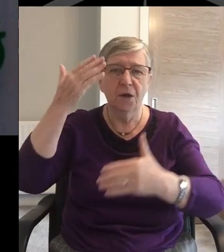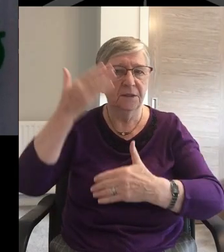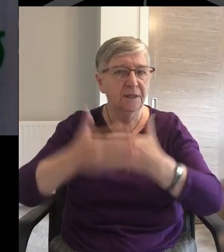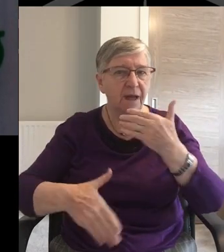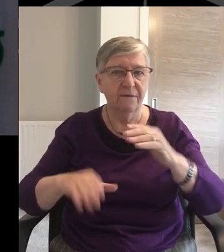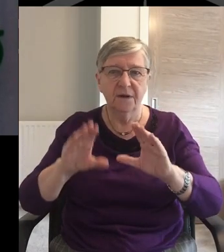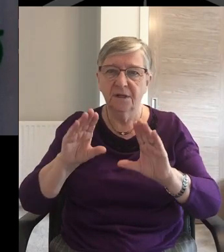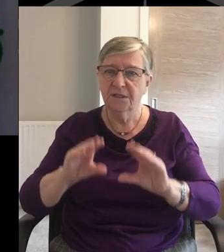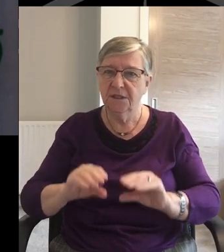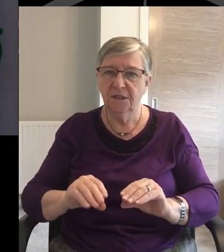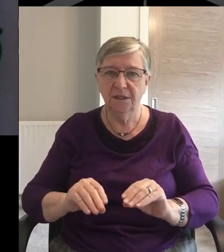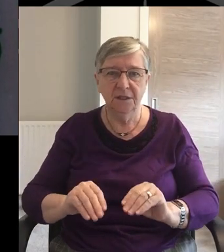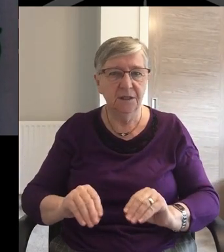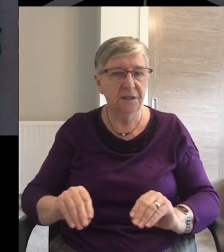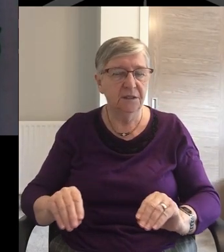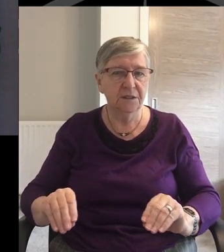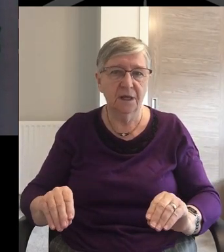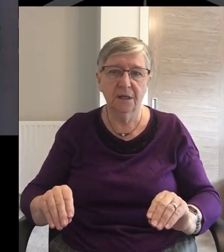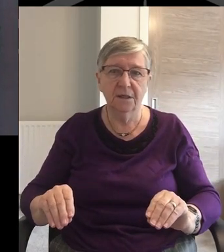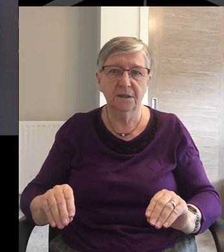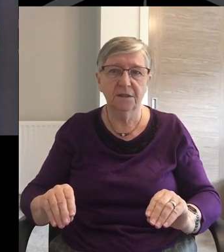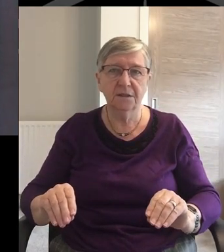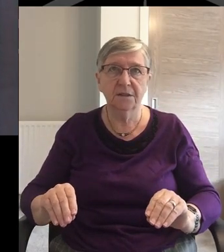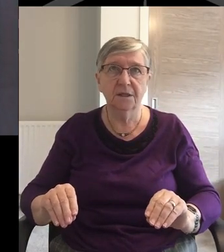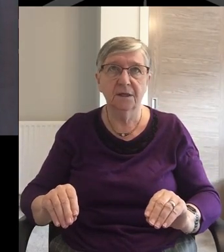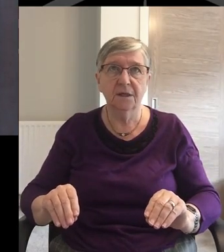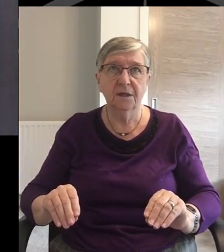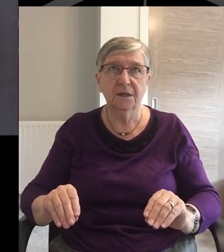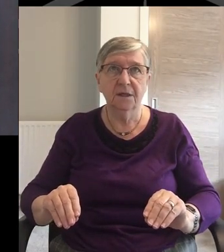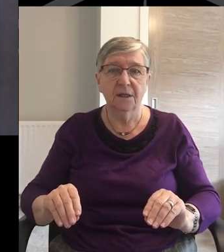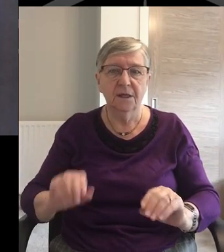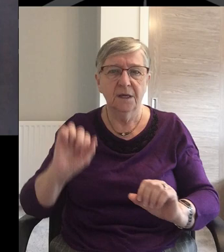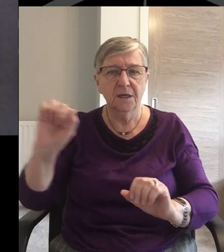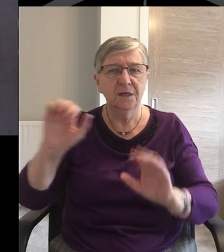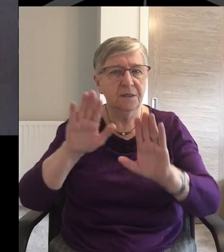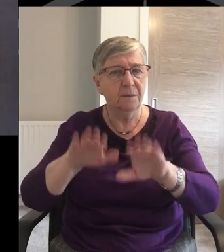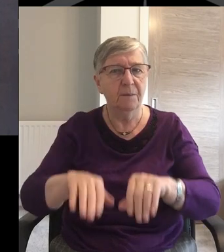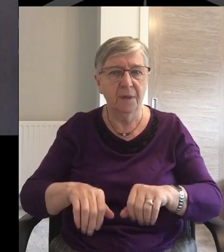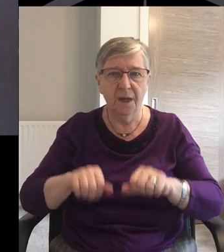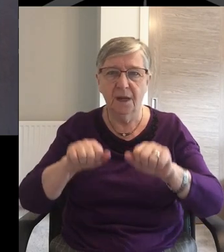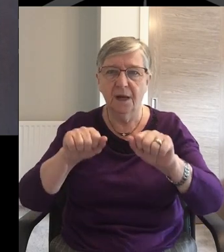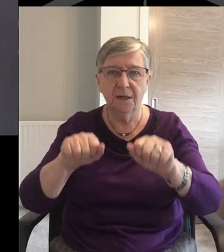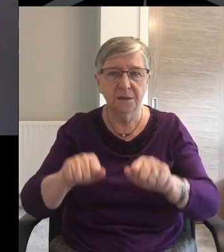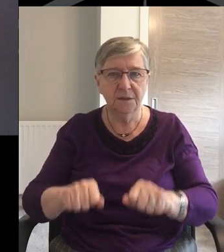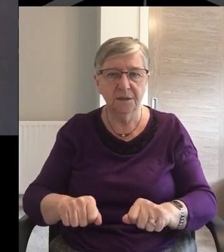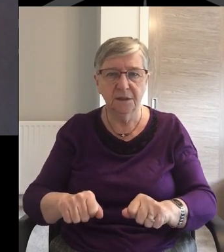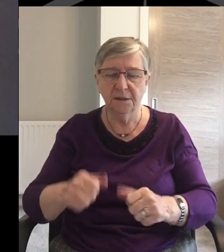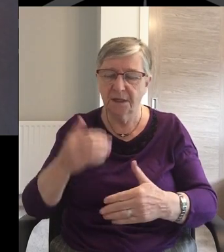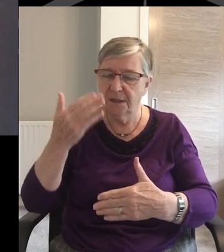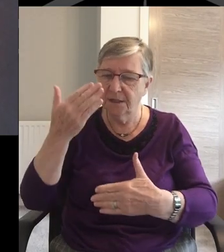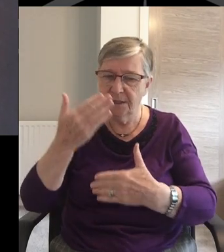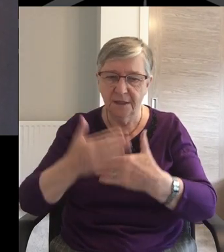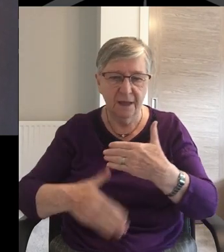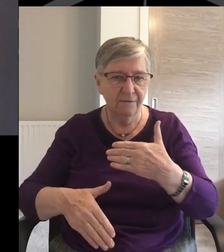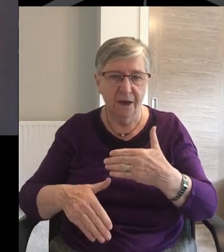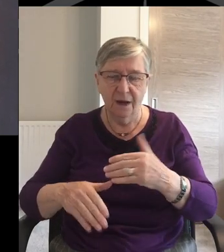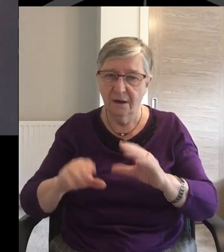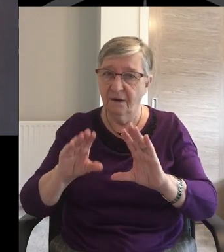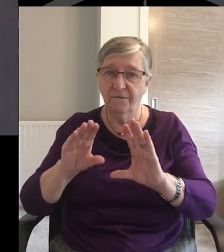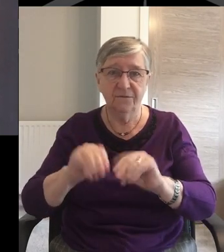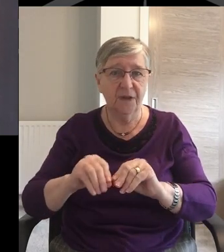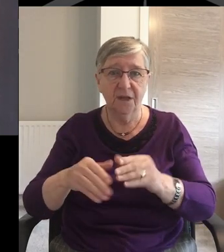Lord never ceases His mercies never